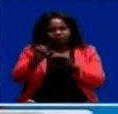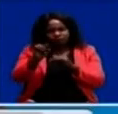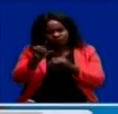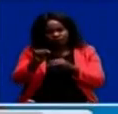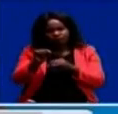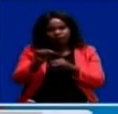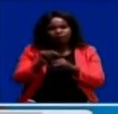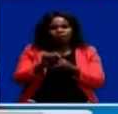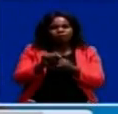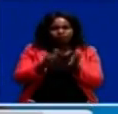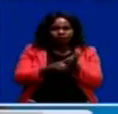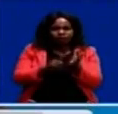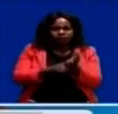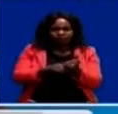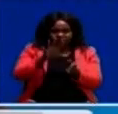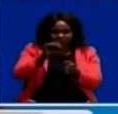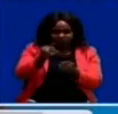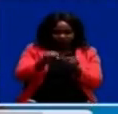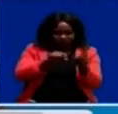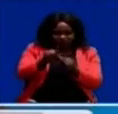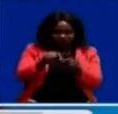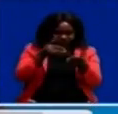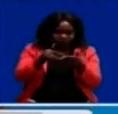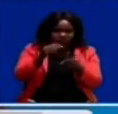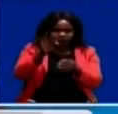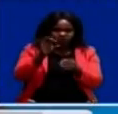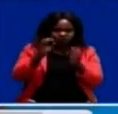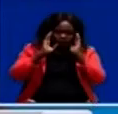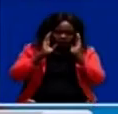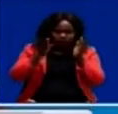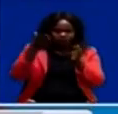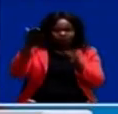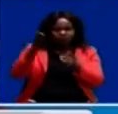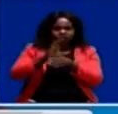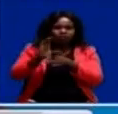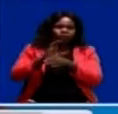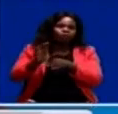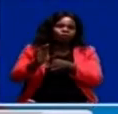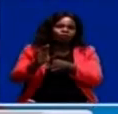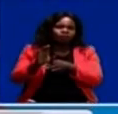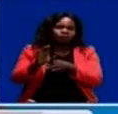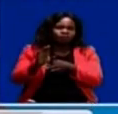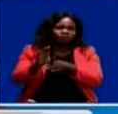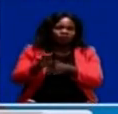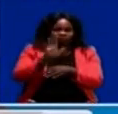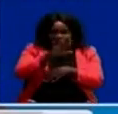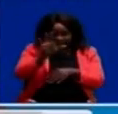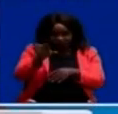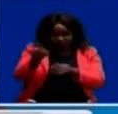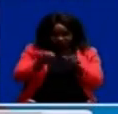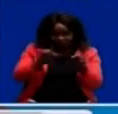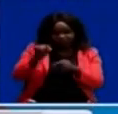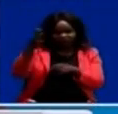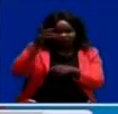out of which 50 were selected, or close to 90 attended on the Copperbelt trials, of which 55 were selected in